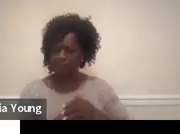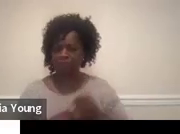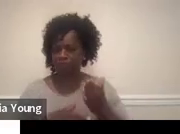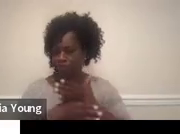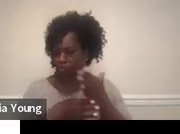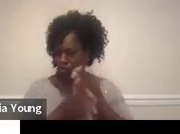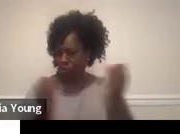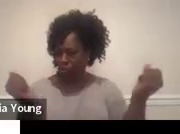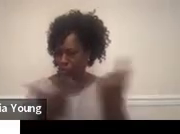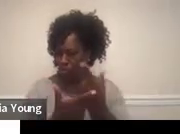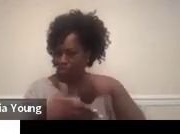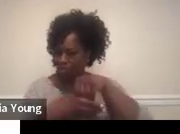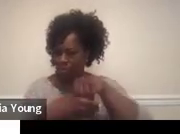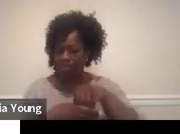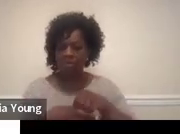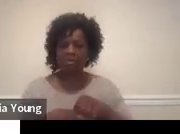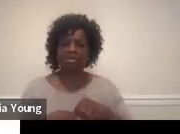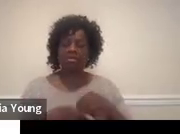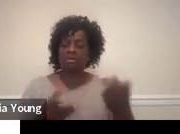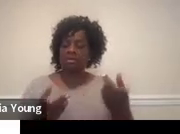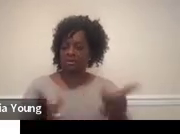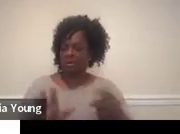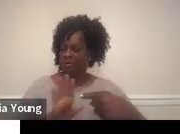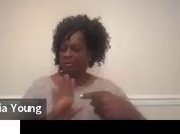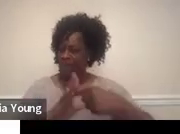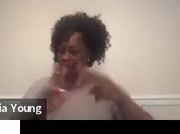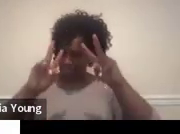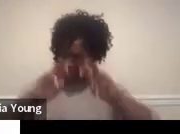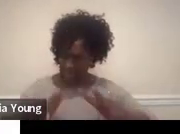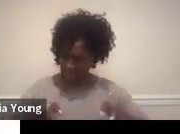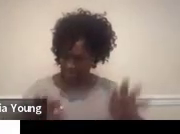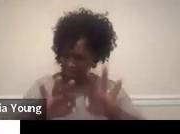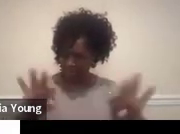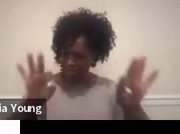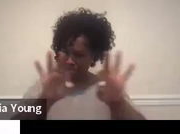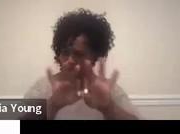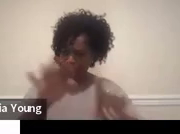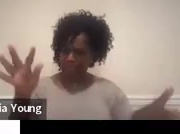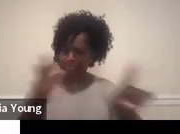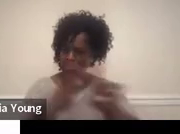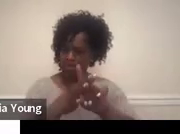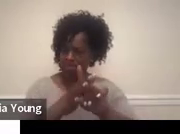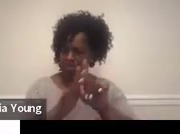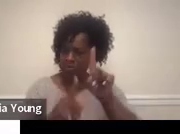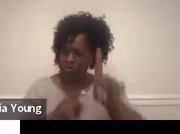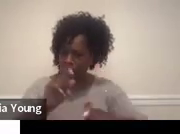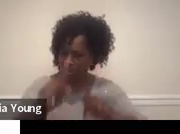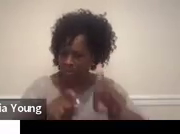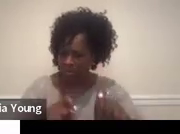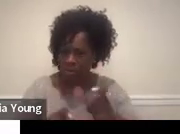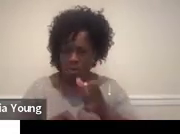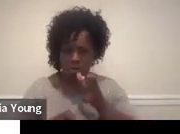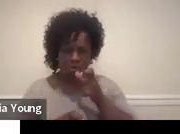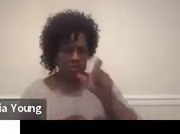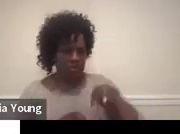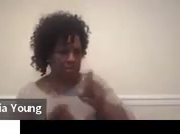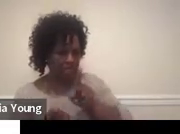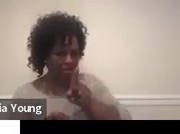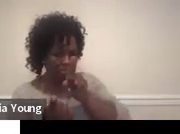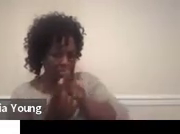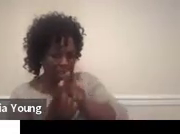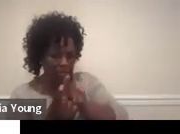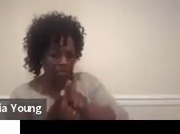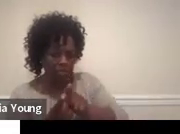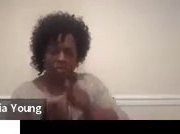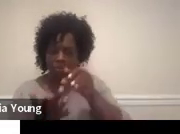So when we're looking at assessments, we want to think about these questions. Whose needs are being met? What did